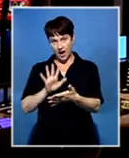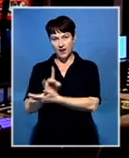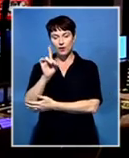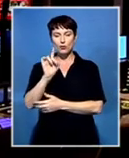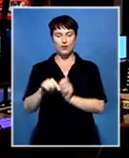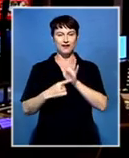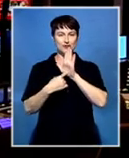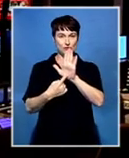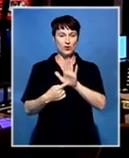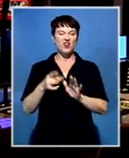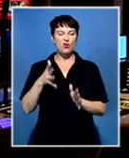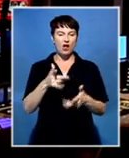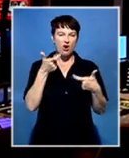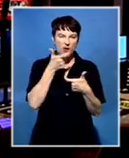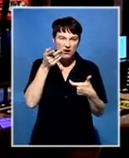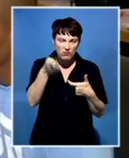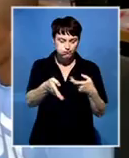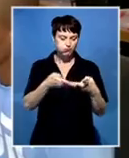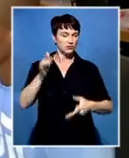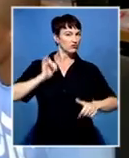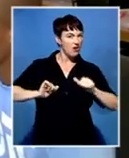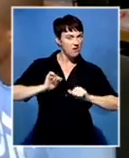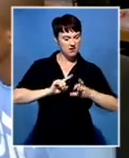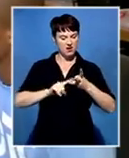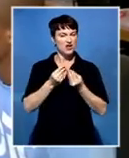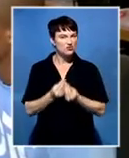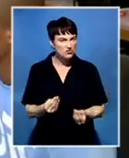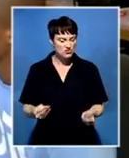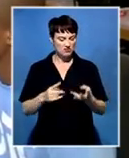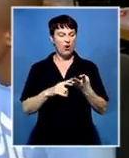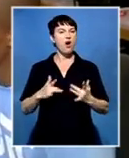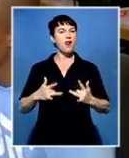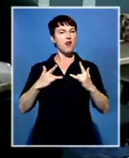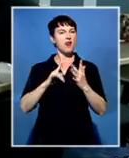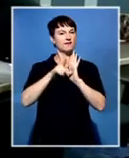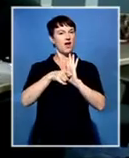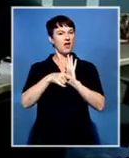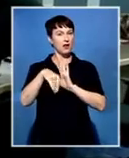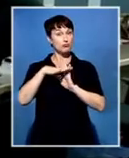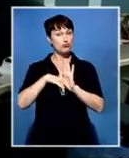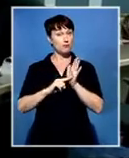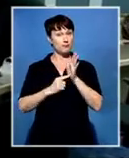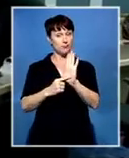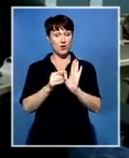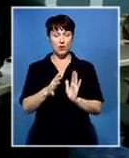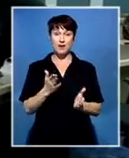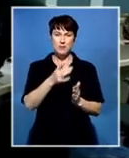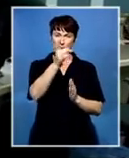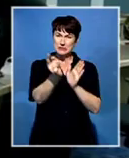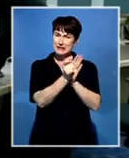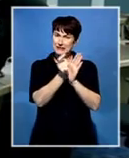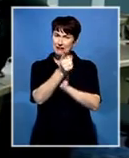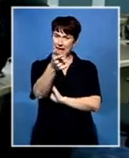SABC Encore will comprise comedies, drama, kiddies and lifestyle programmes. But those without access to